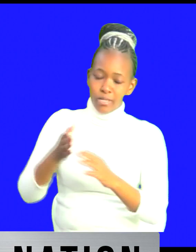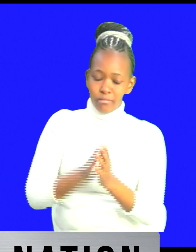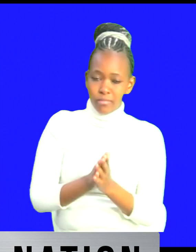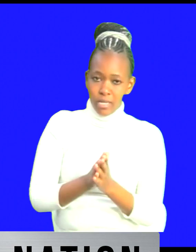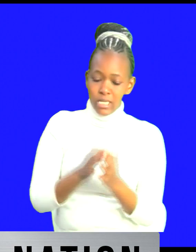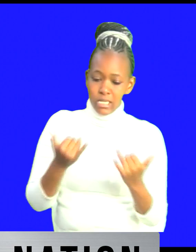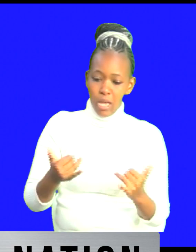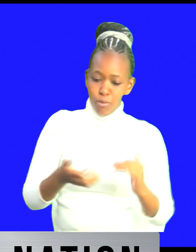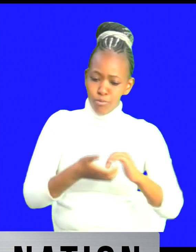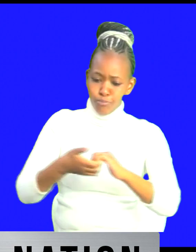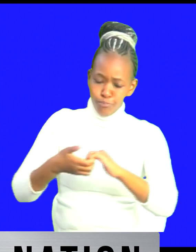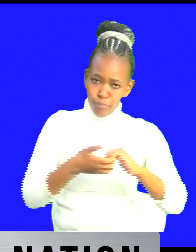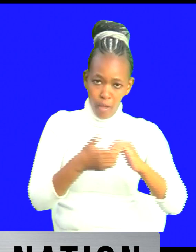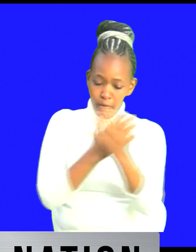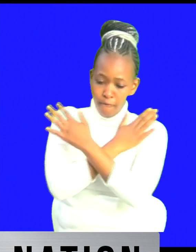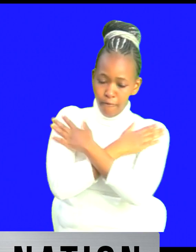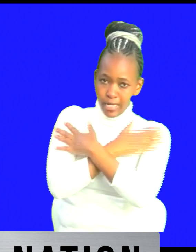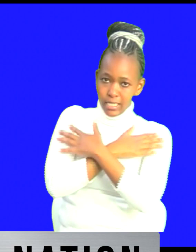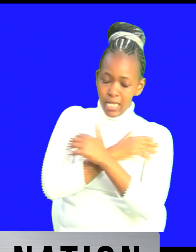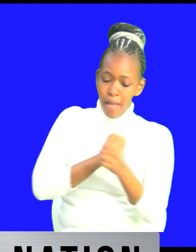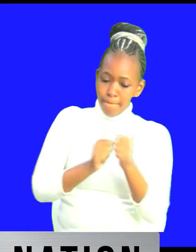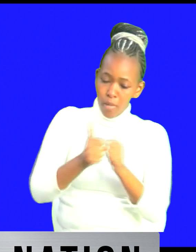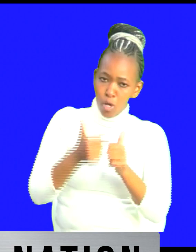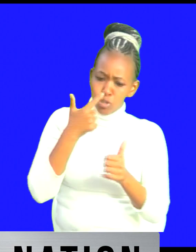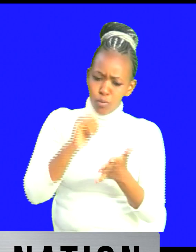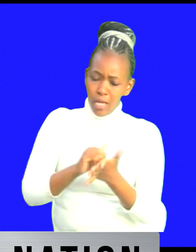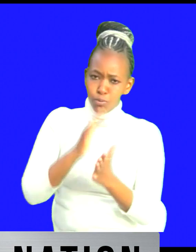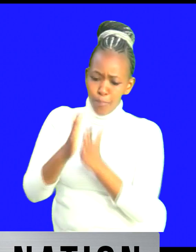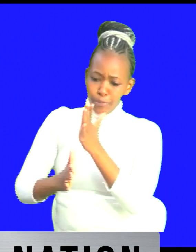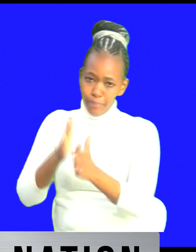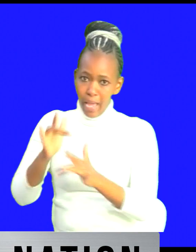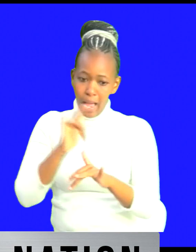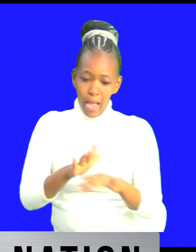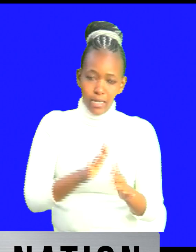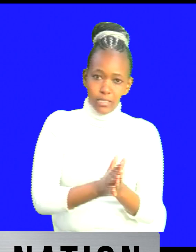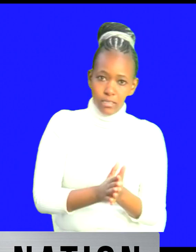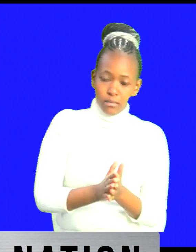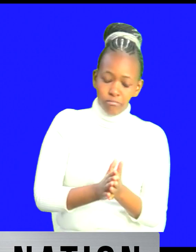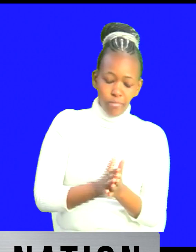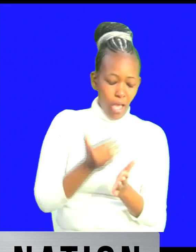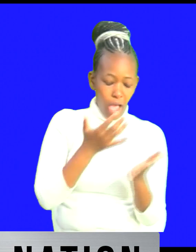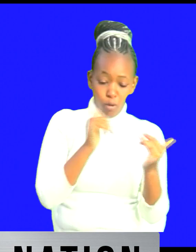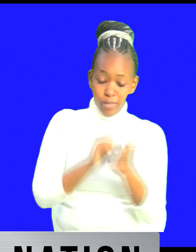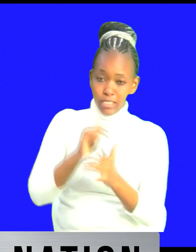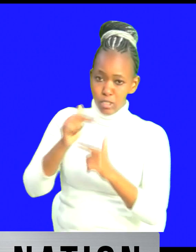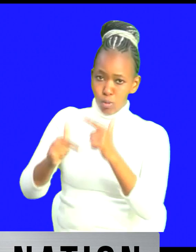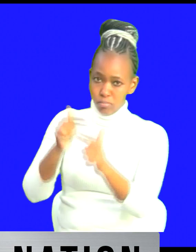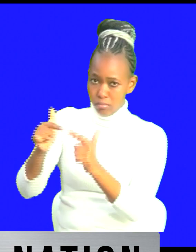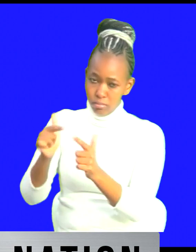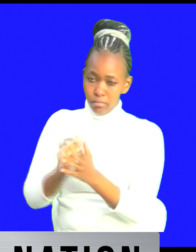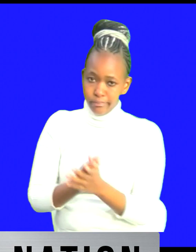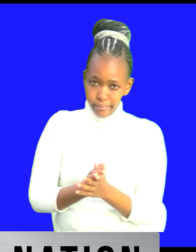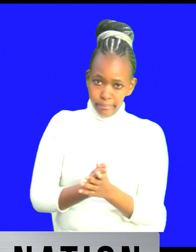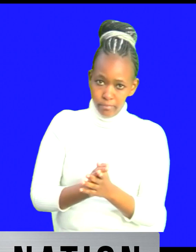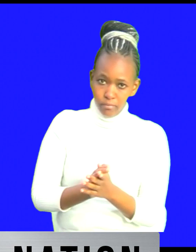teams now playing friendlies to prepare ourselves yeah it's good to prepare early so i hope that that is what is going to continue yeah and uh are you